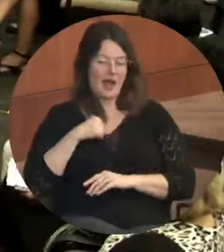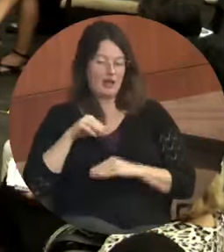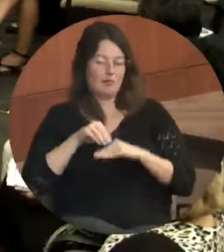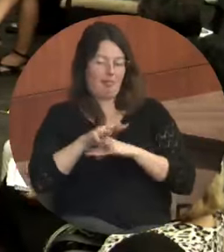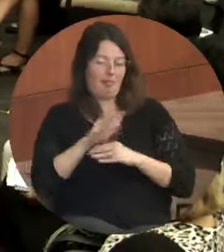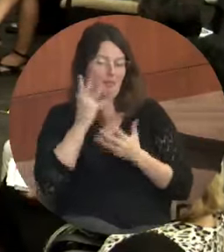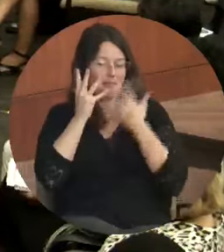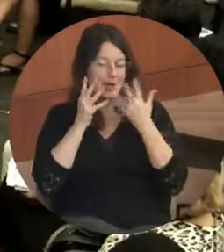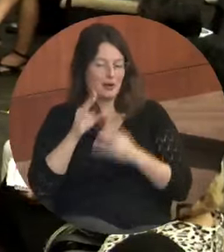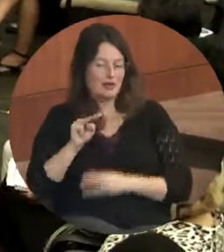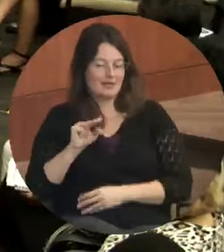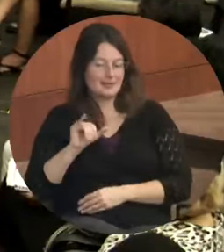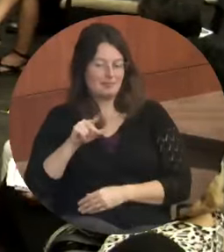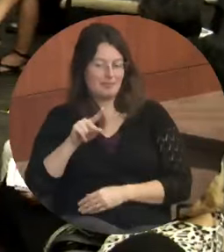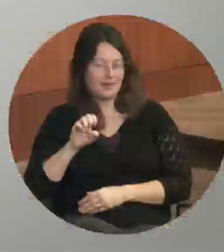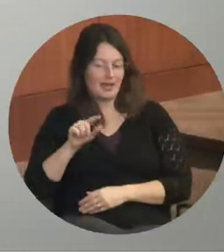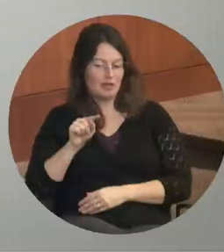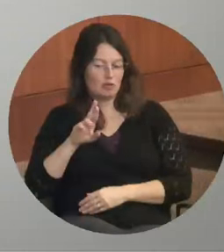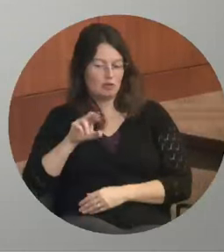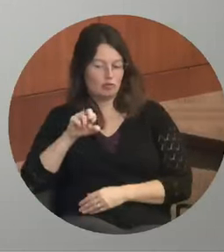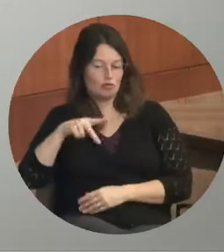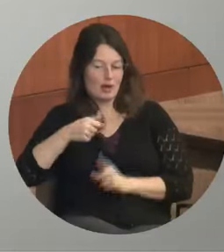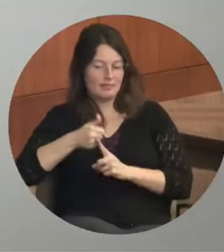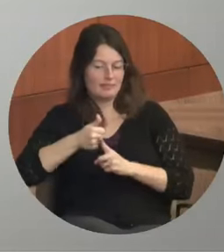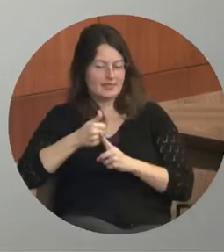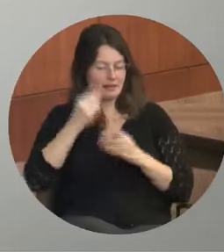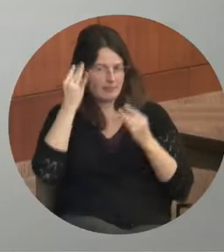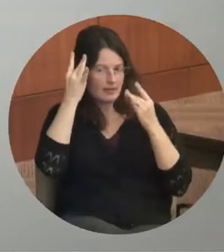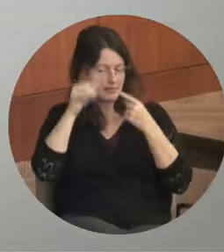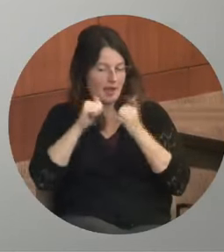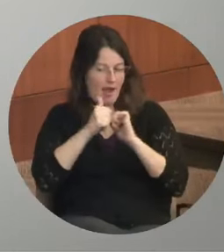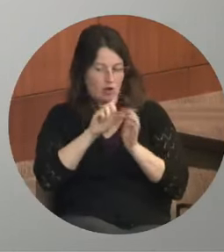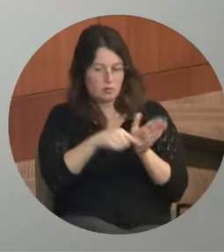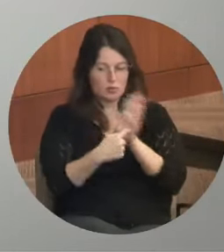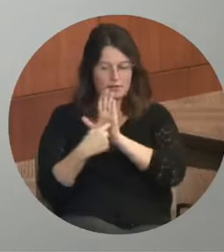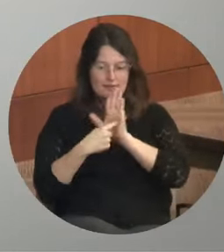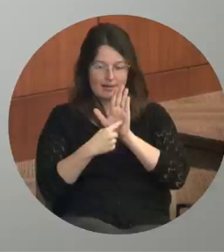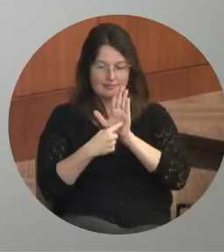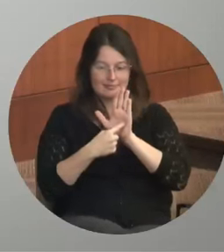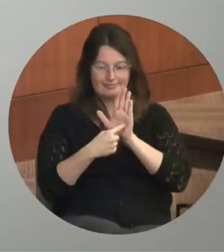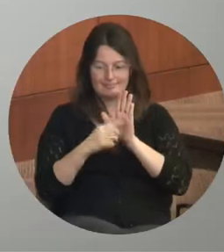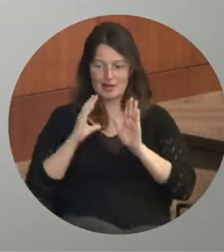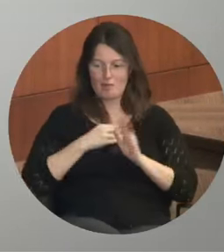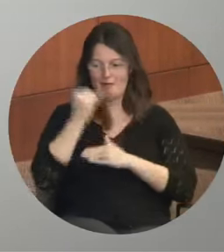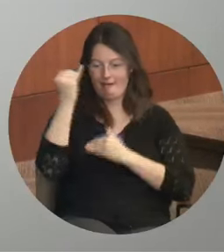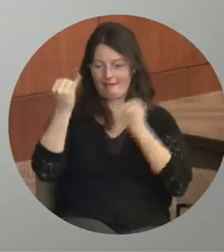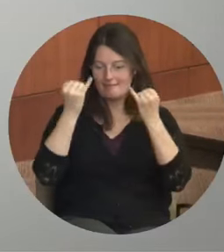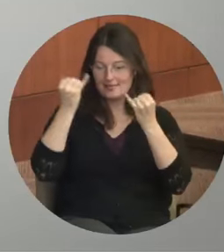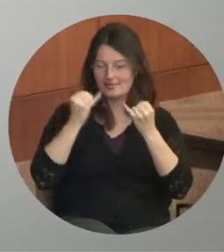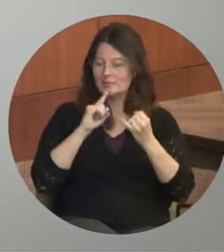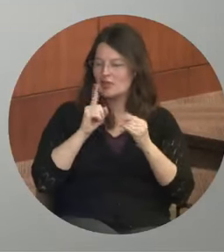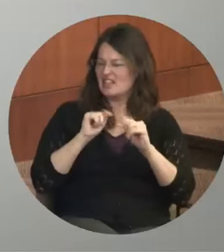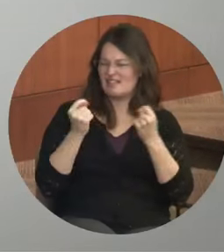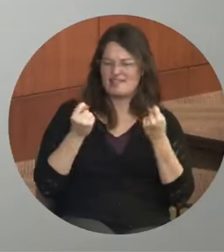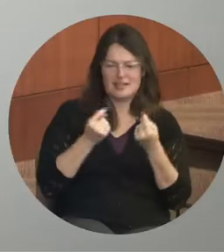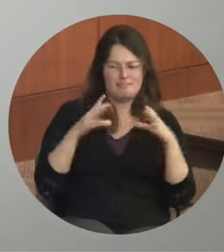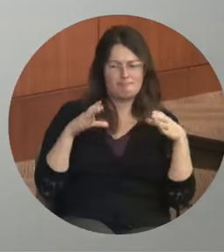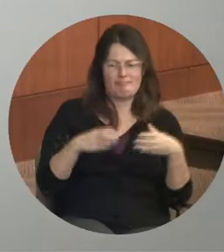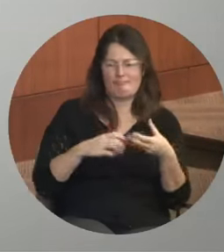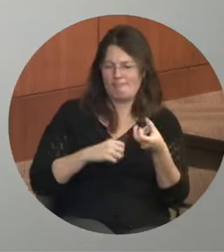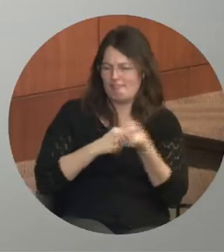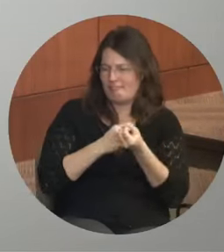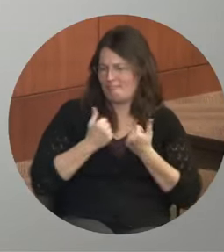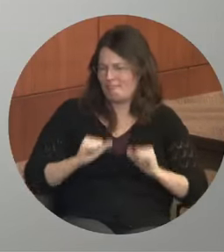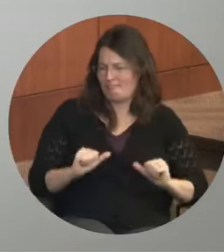way to present it that you've been looking at the whole time. So it's a team effort. And I think,